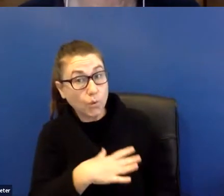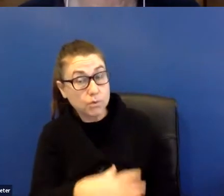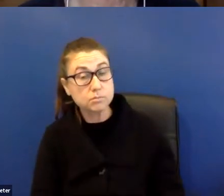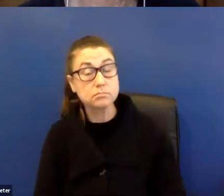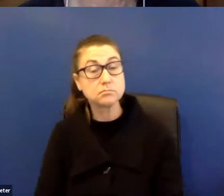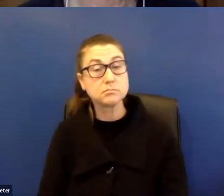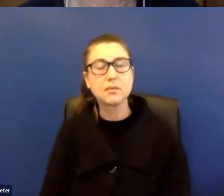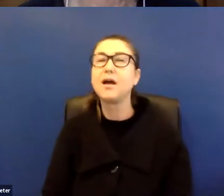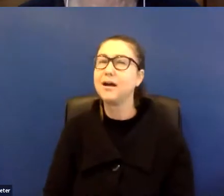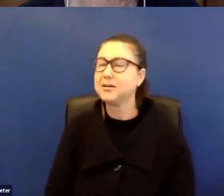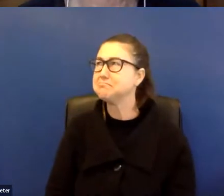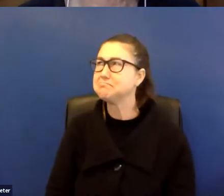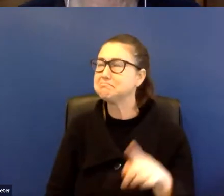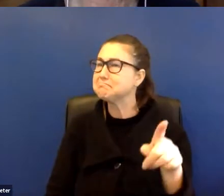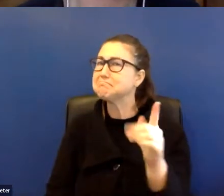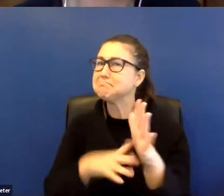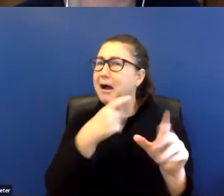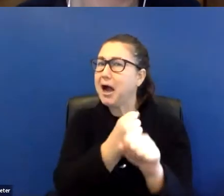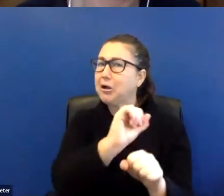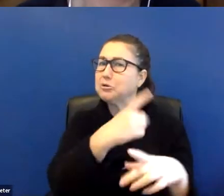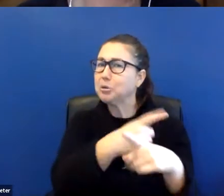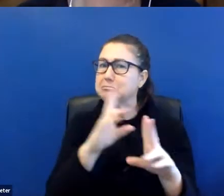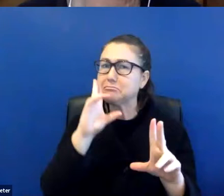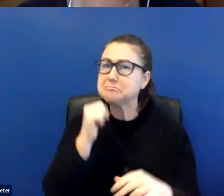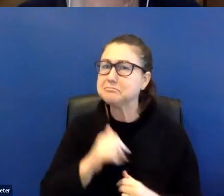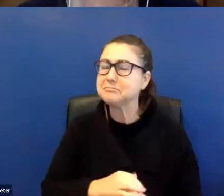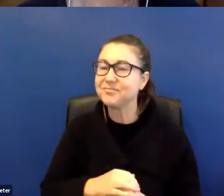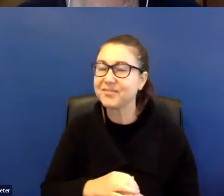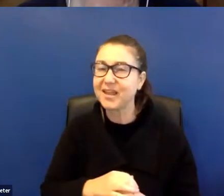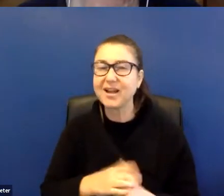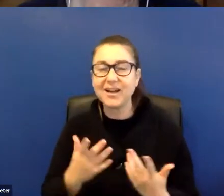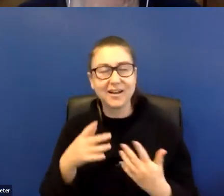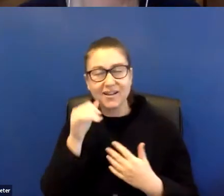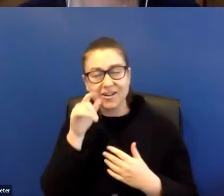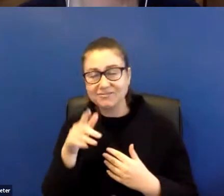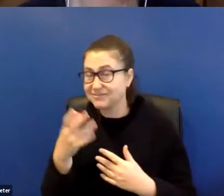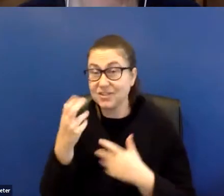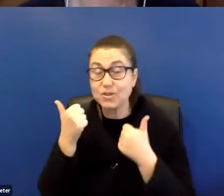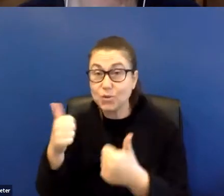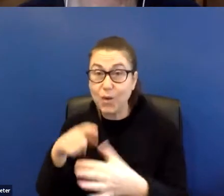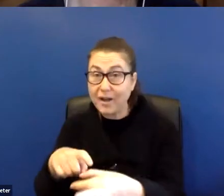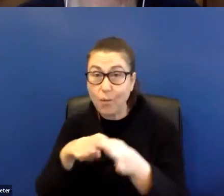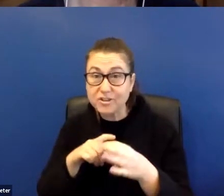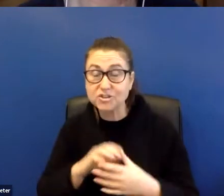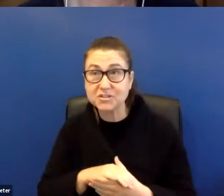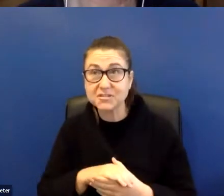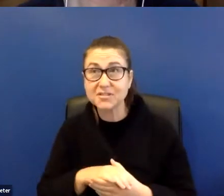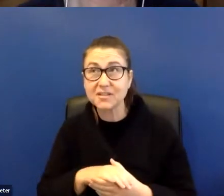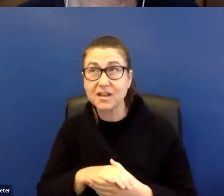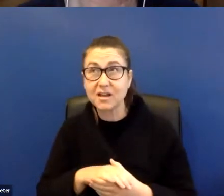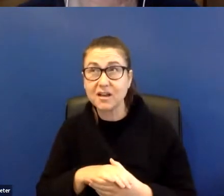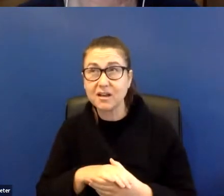Well, that sounded pretty good, Mark. I was really, but, you know, it's a great question. I was really thinking,